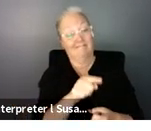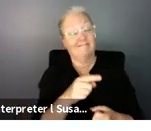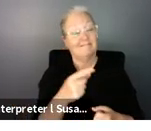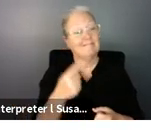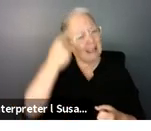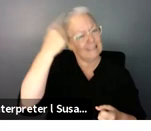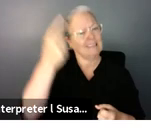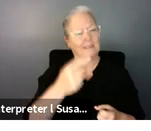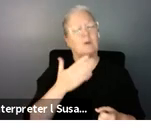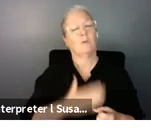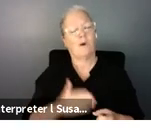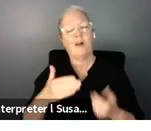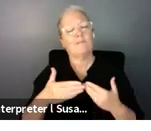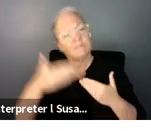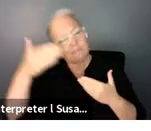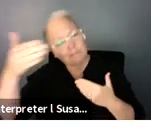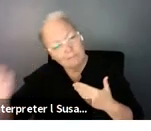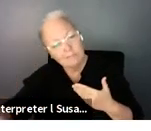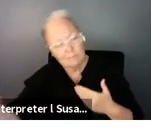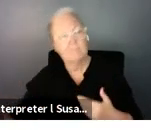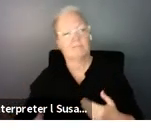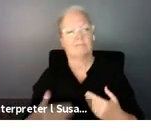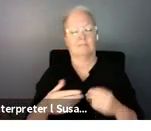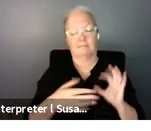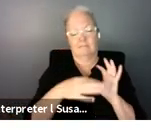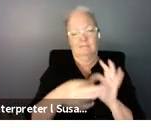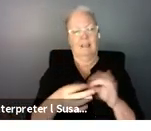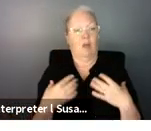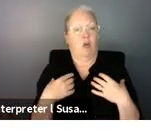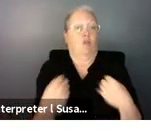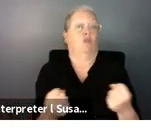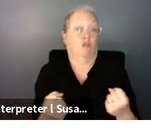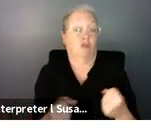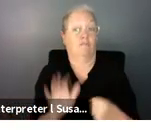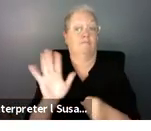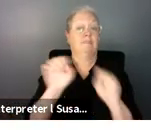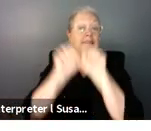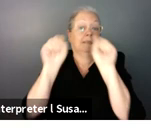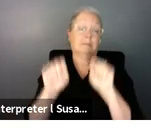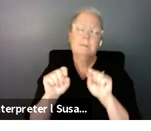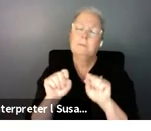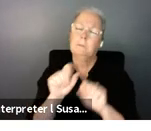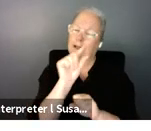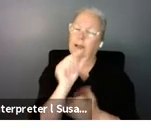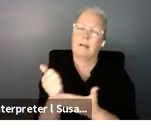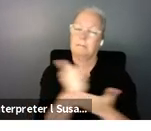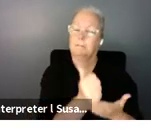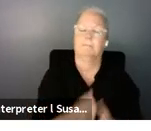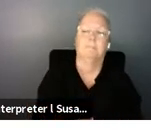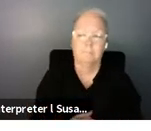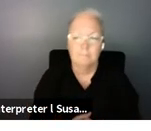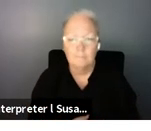links with the health um with the health system um would help a little bit um the very